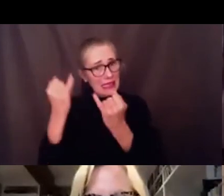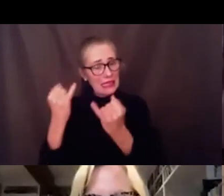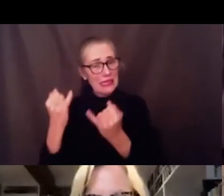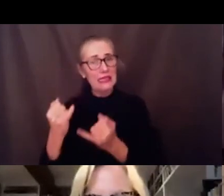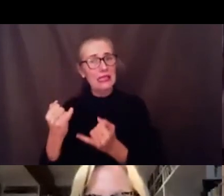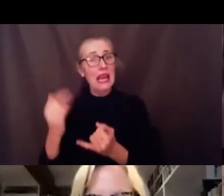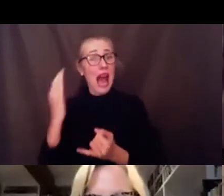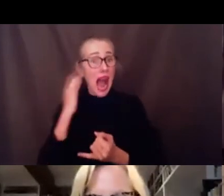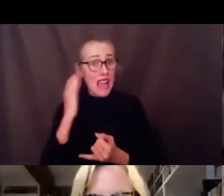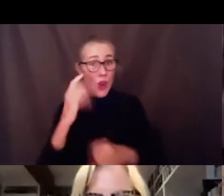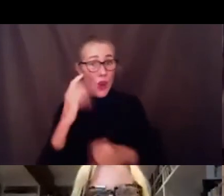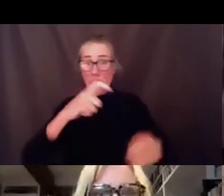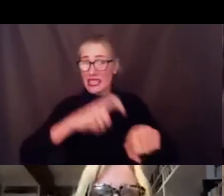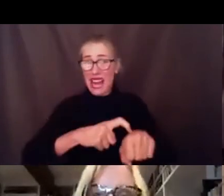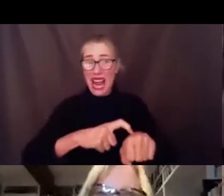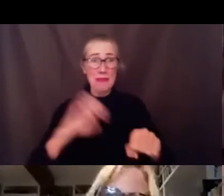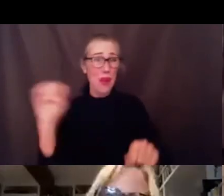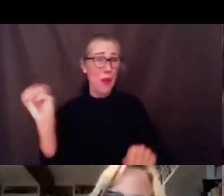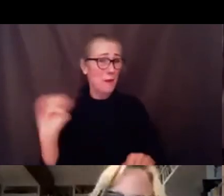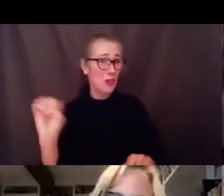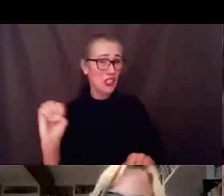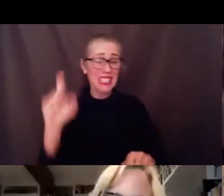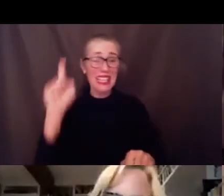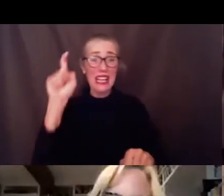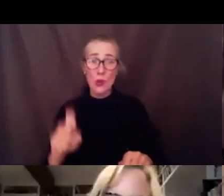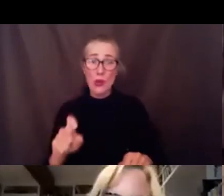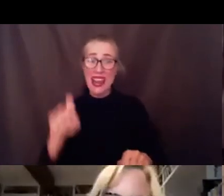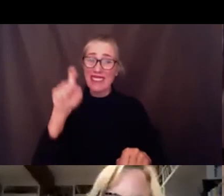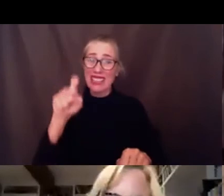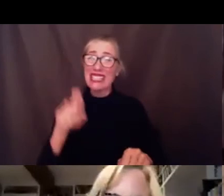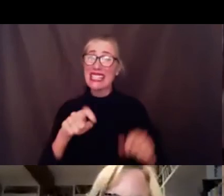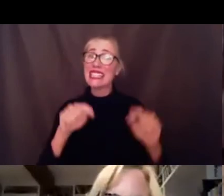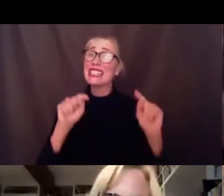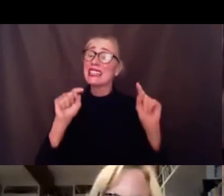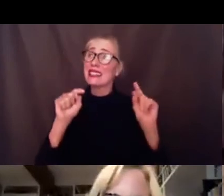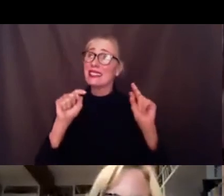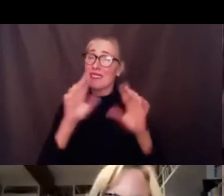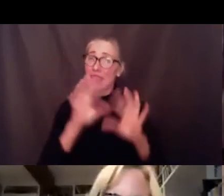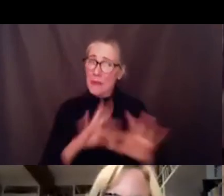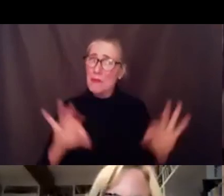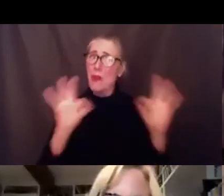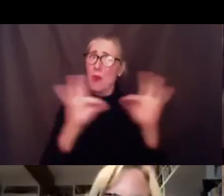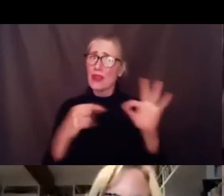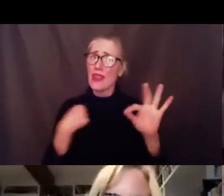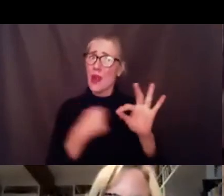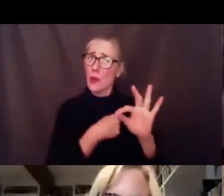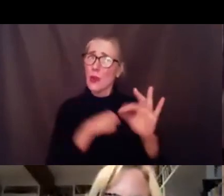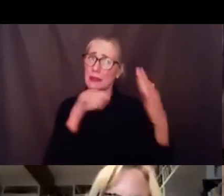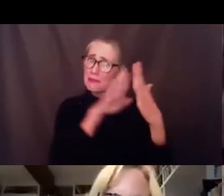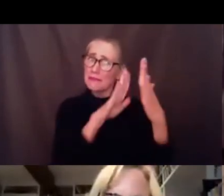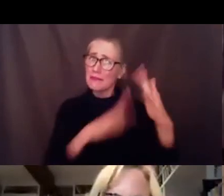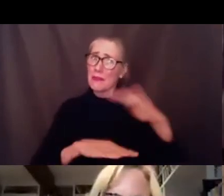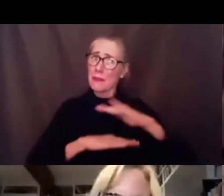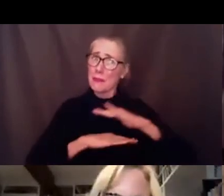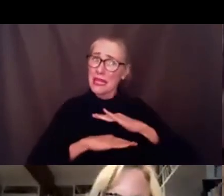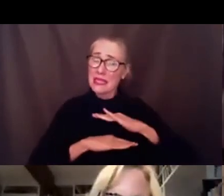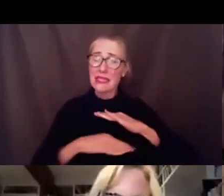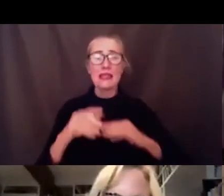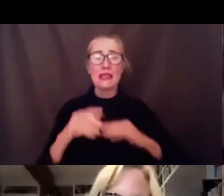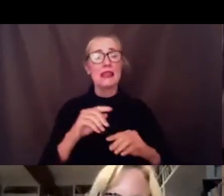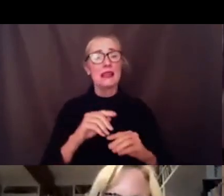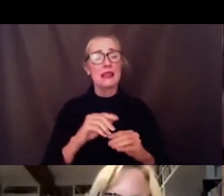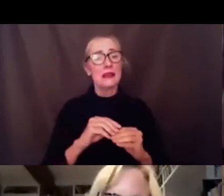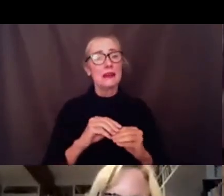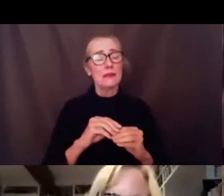importance of making sure we're meeting a need in a way that demonstrates integrity and and high quality so um i wanted to